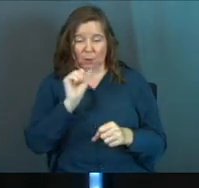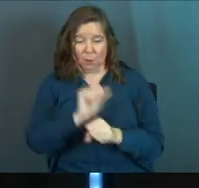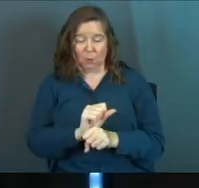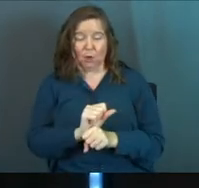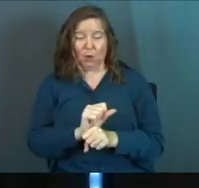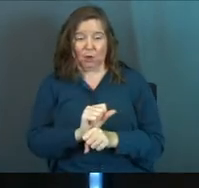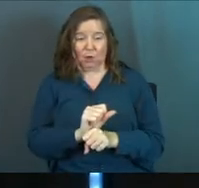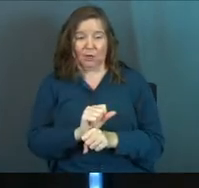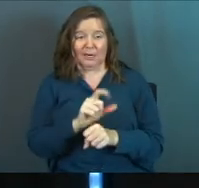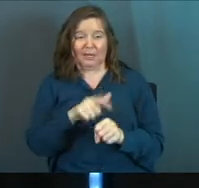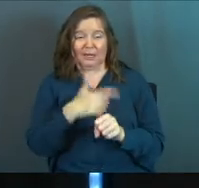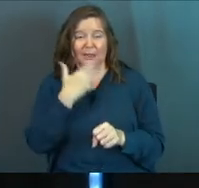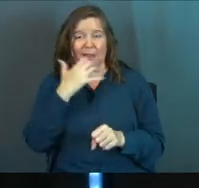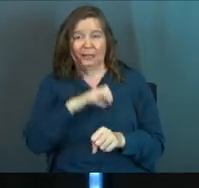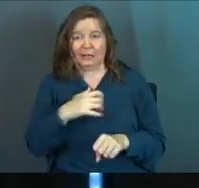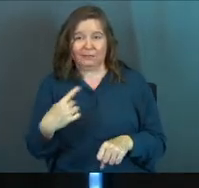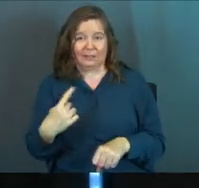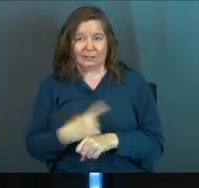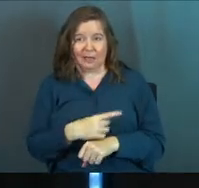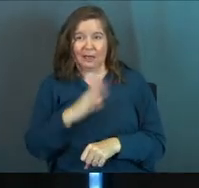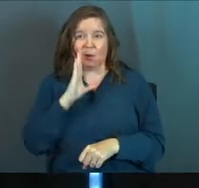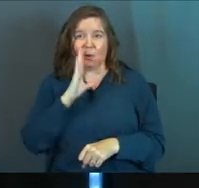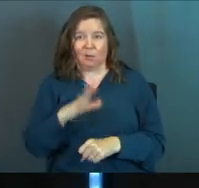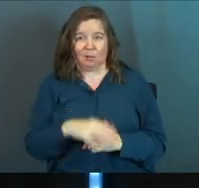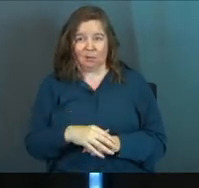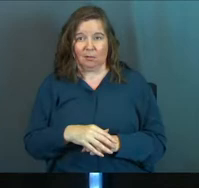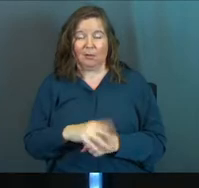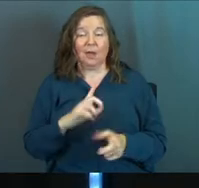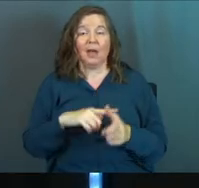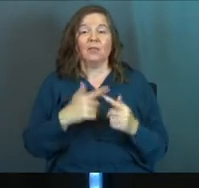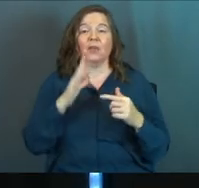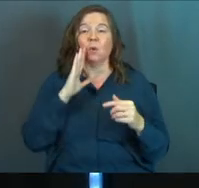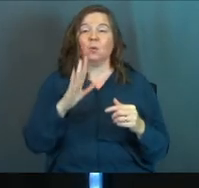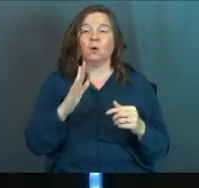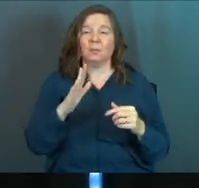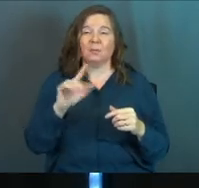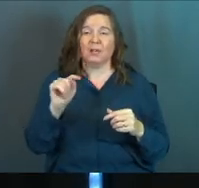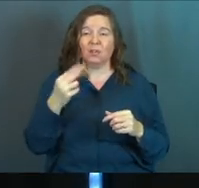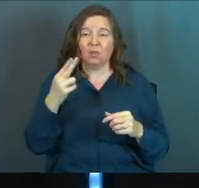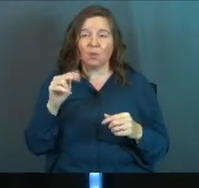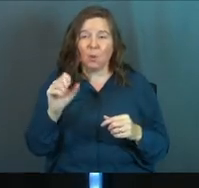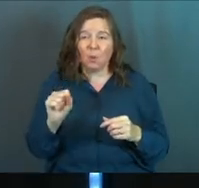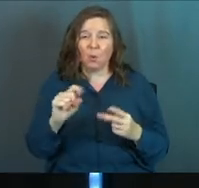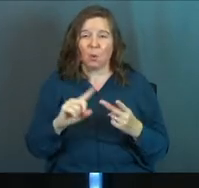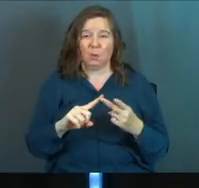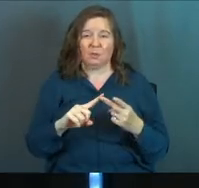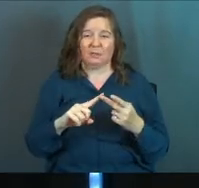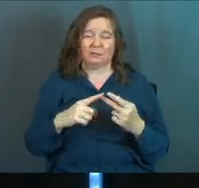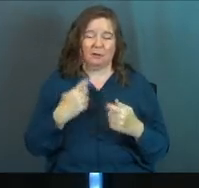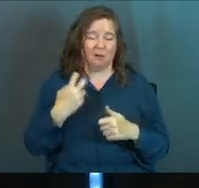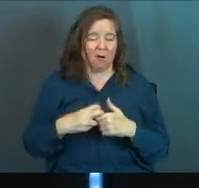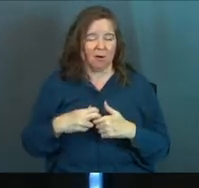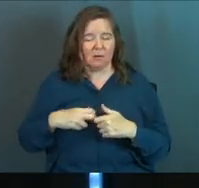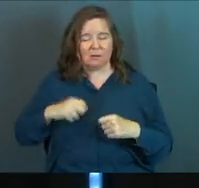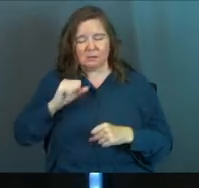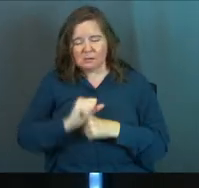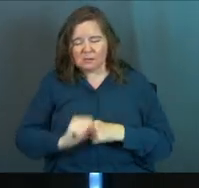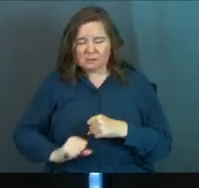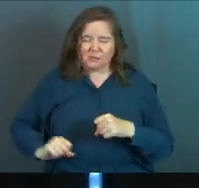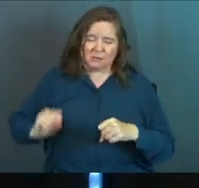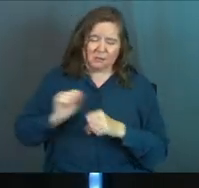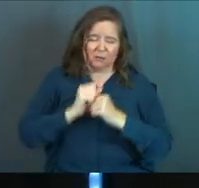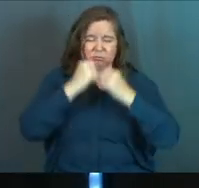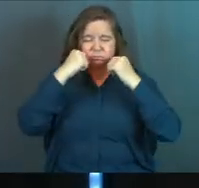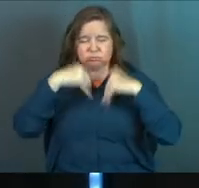work, Adam, in the heat of the day is what God says. And there's going to be thorns and thistles, and it's going to be